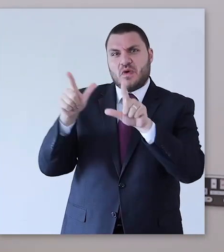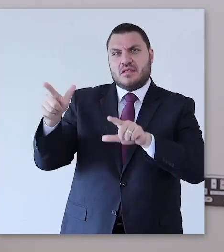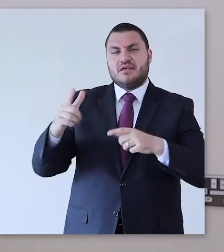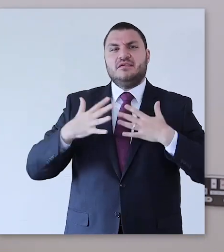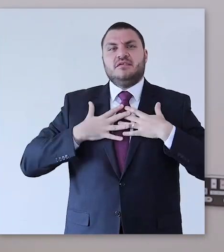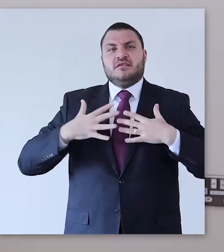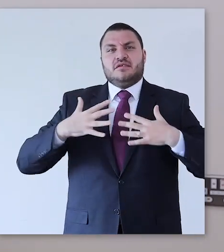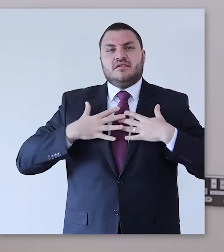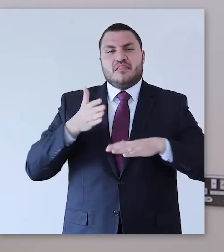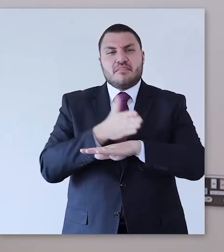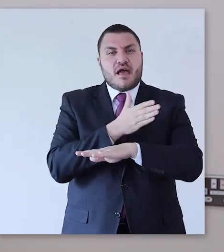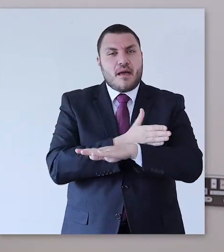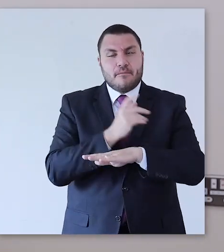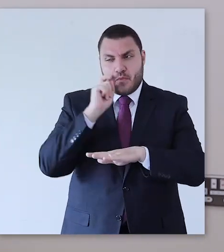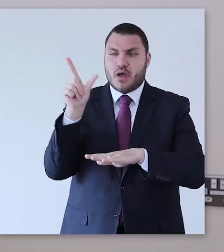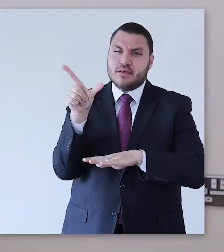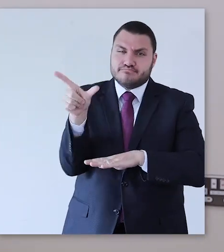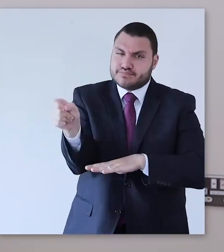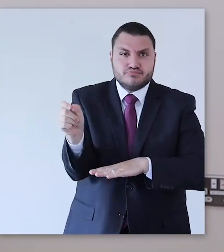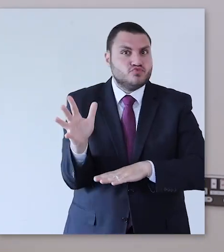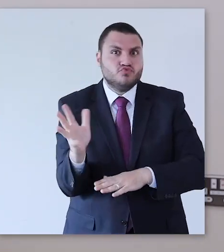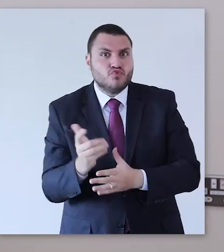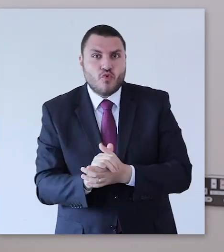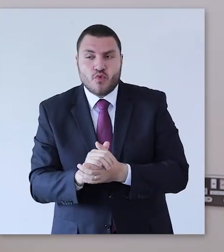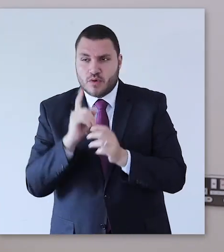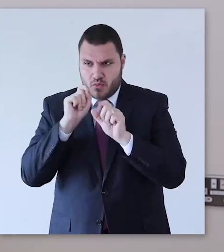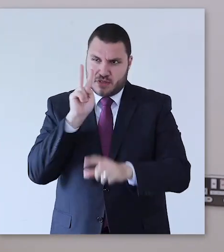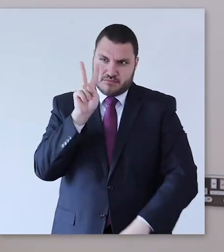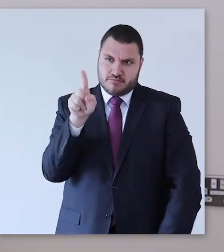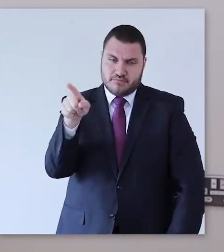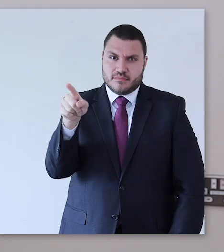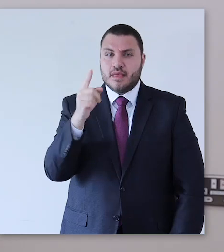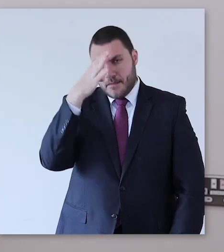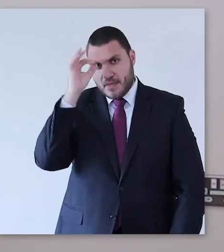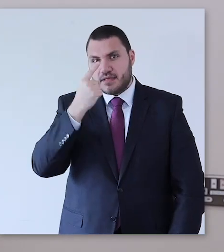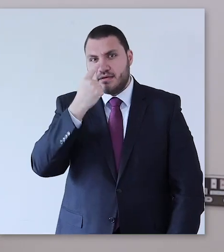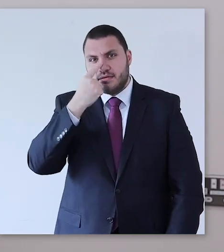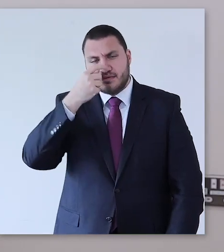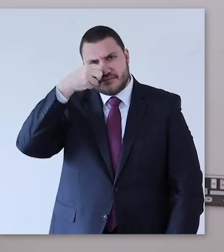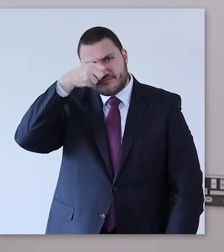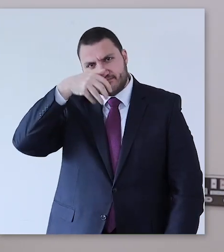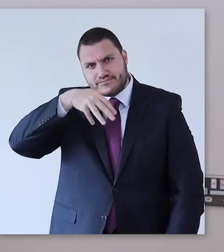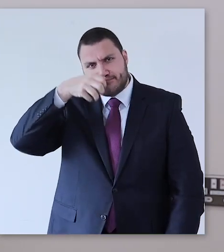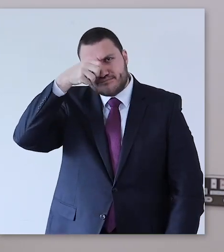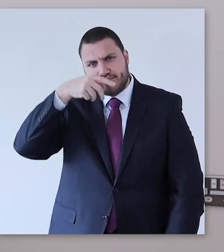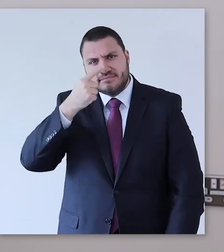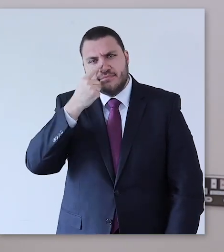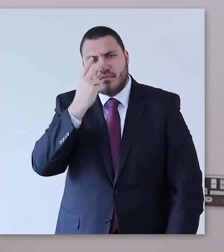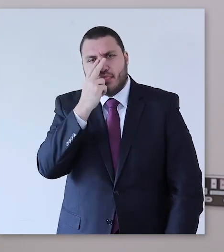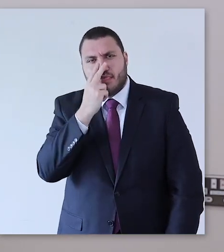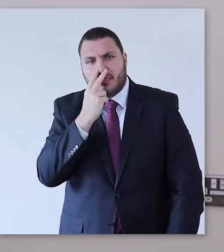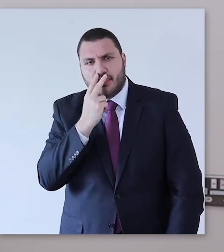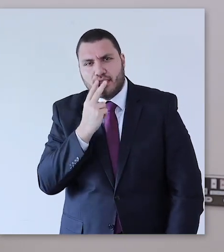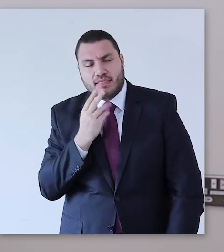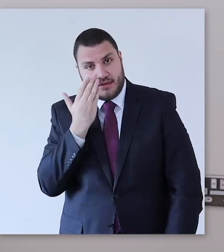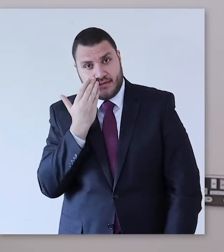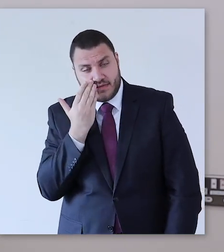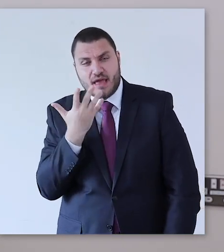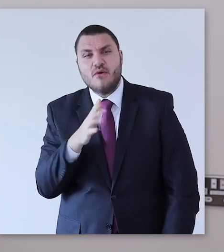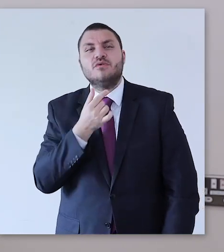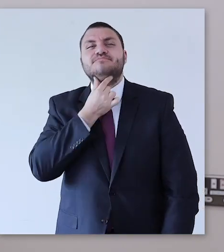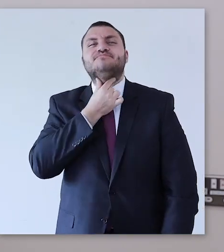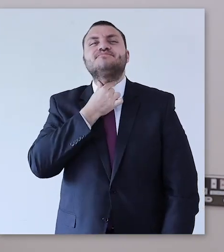clear yet. The figure may increase with time but if you compare it to the other viruses that I just mentioned the mortality